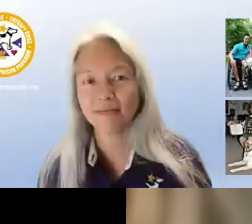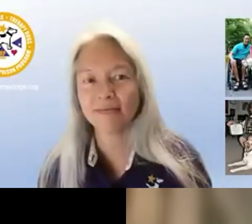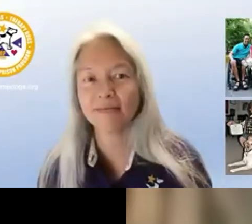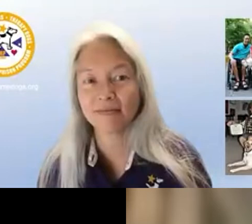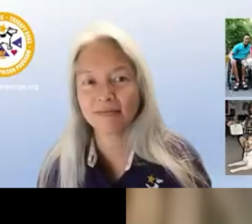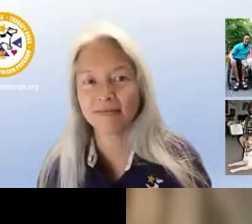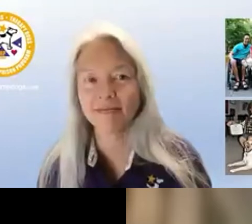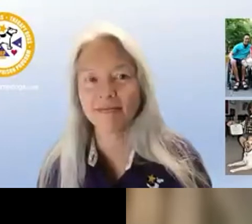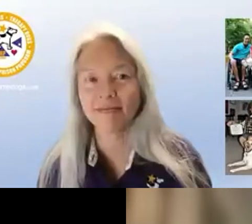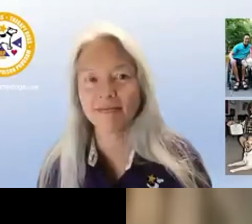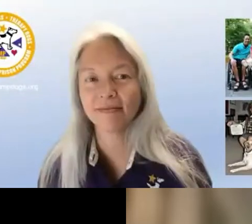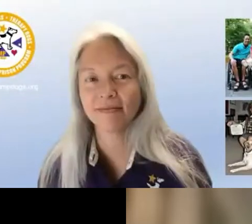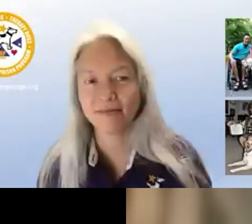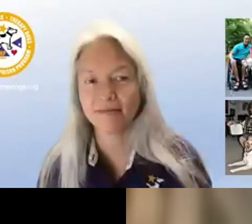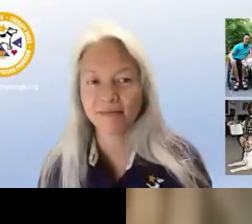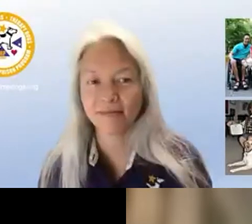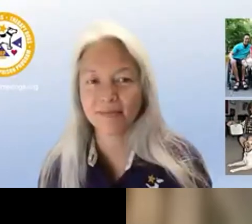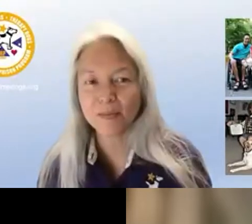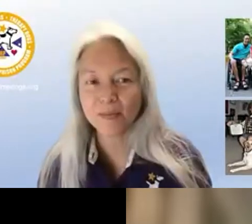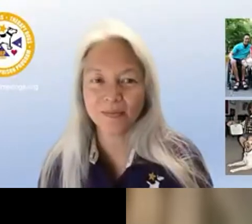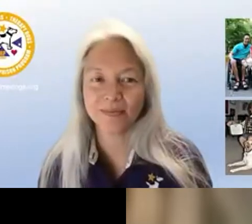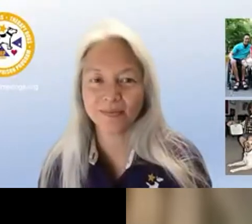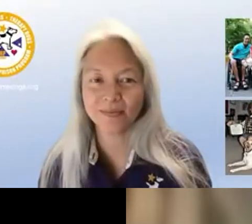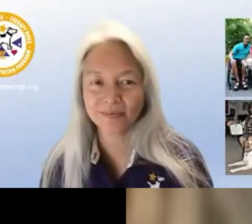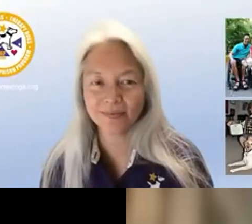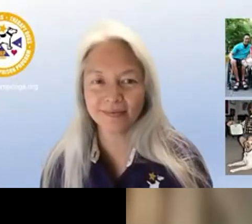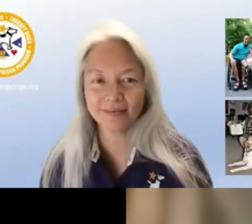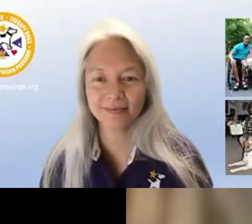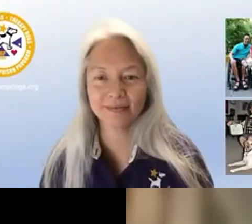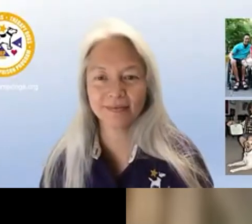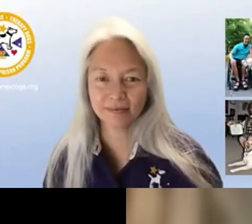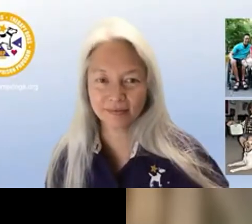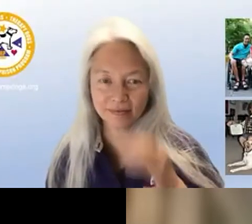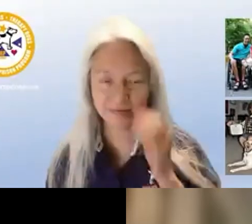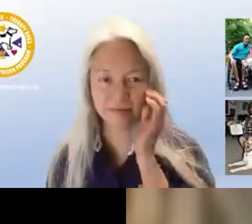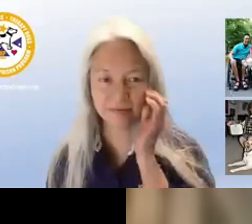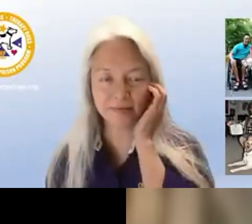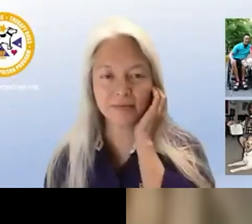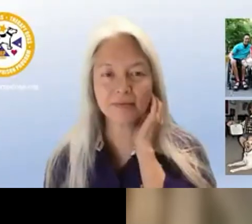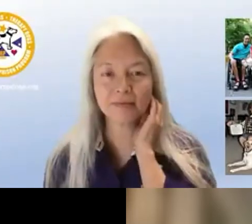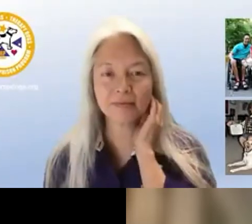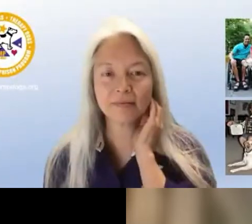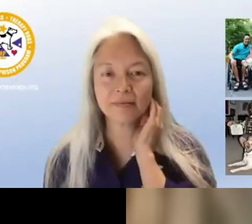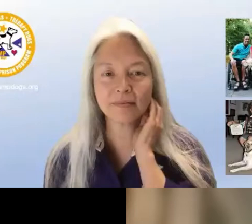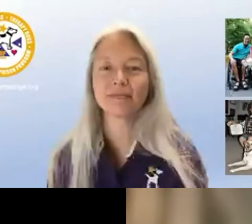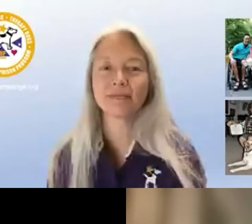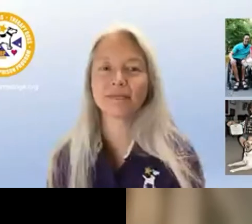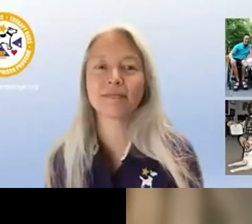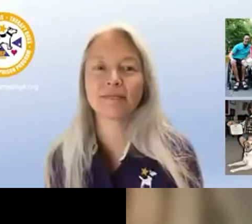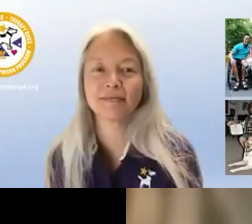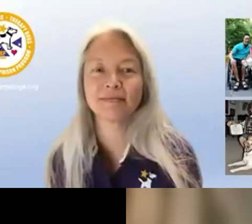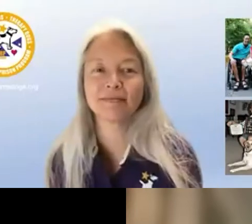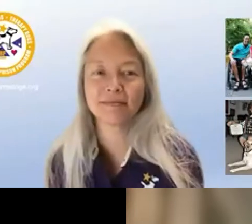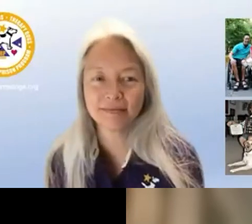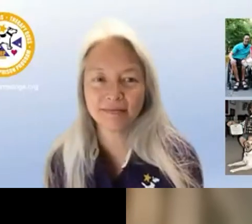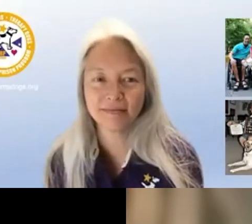got your six support dogs supports veterans and first responders who have risked their lives to serve our community and its